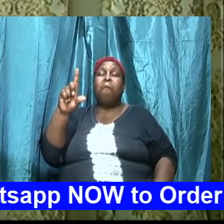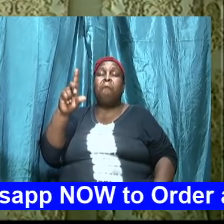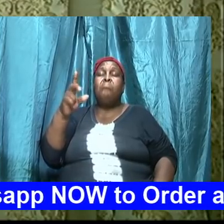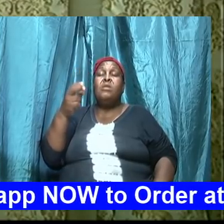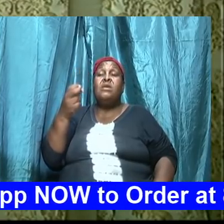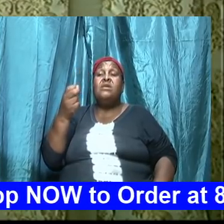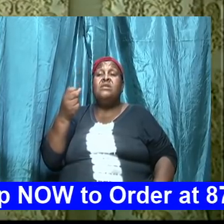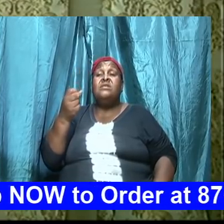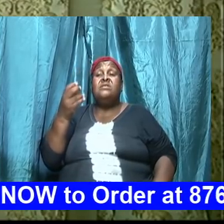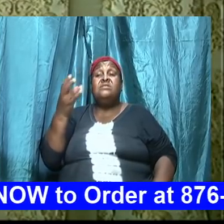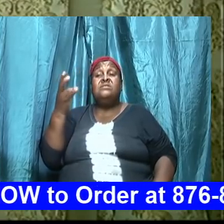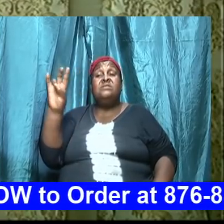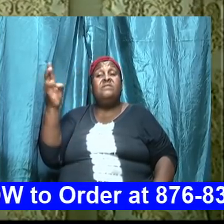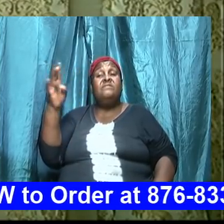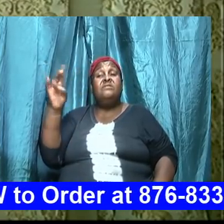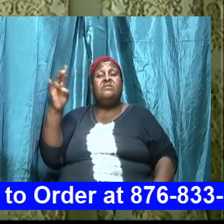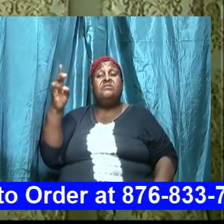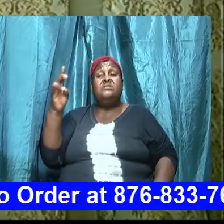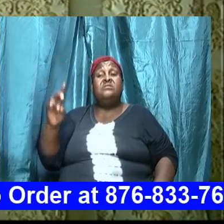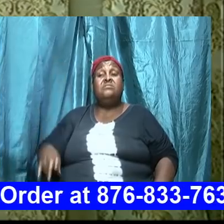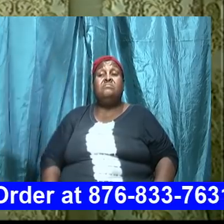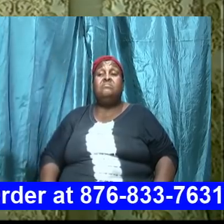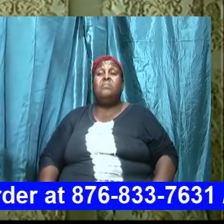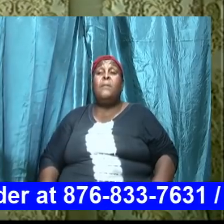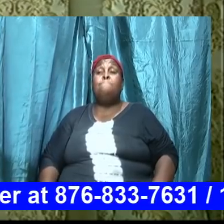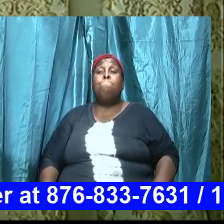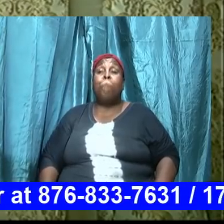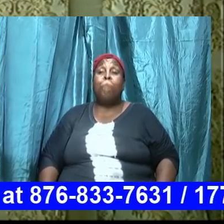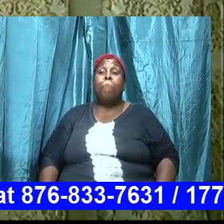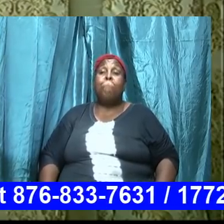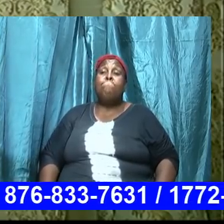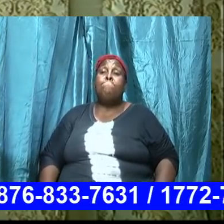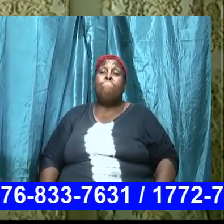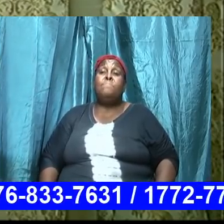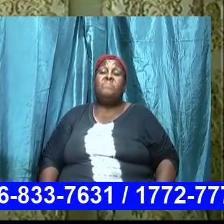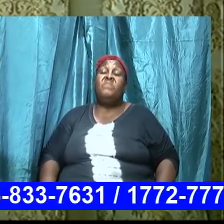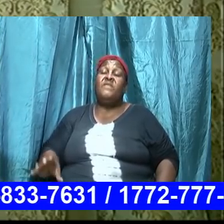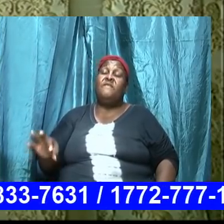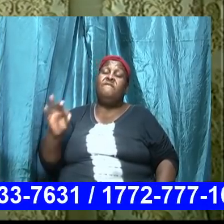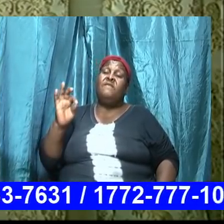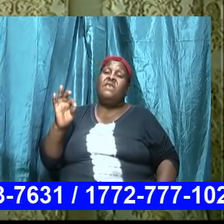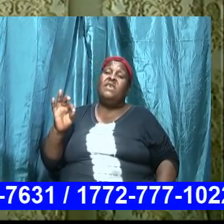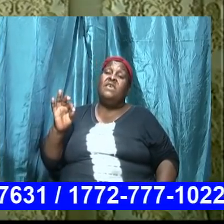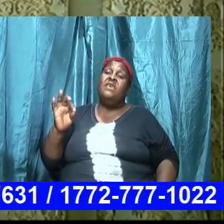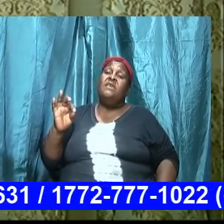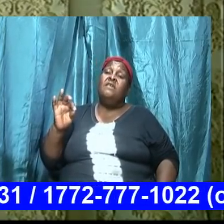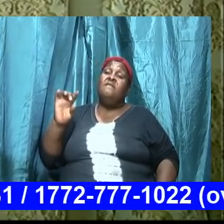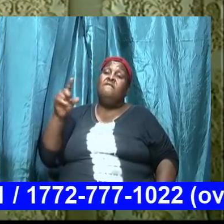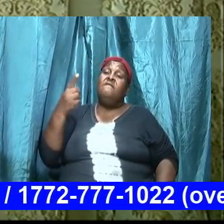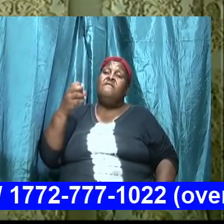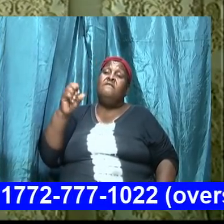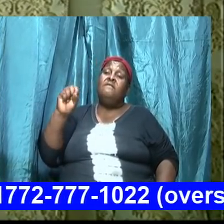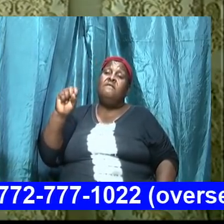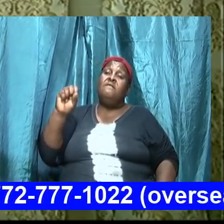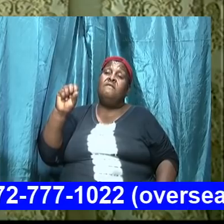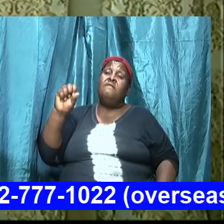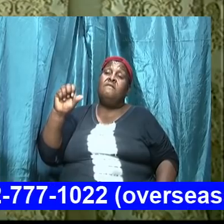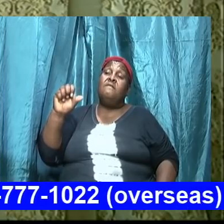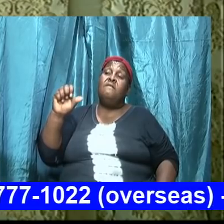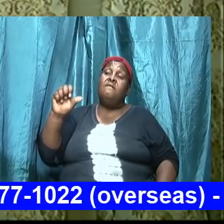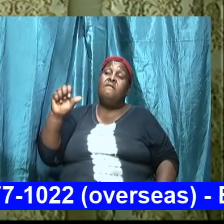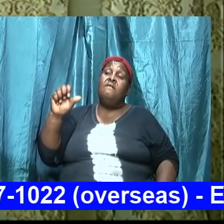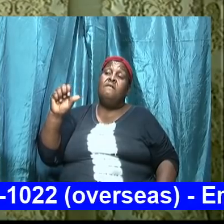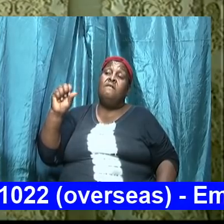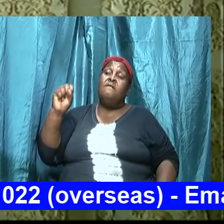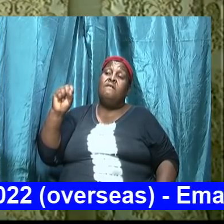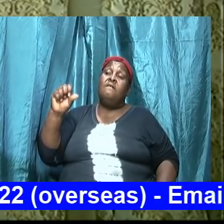and I am going to just if we could find that 1st Samuel chapter 17 the